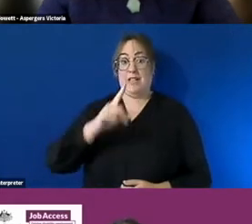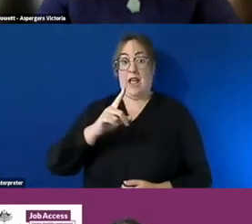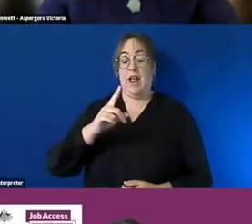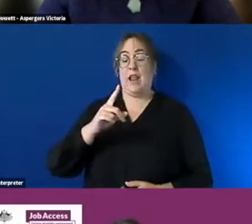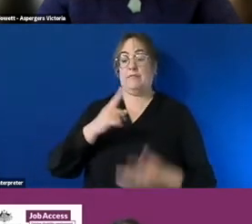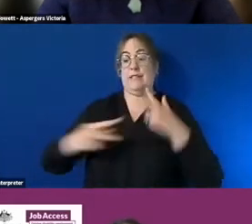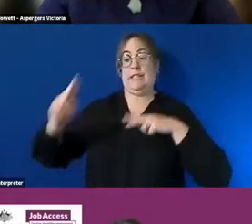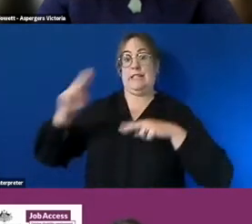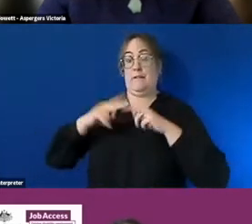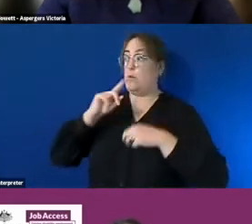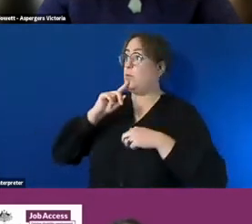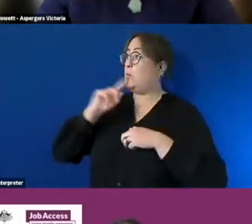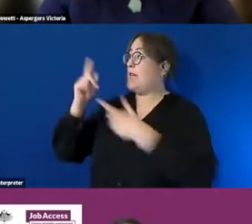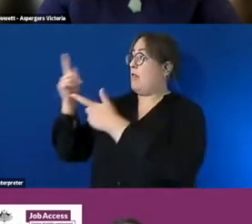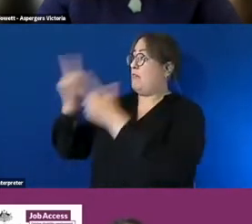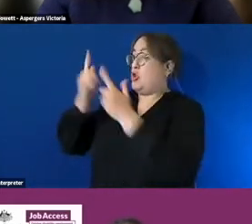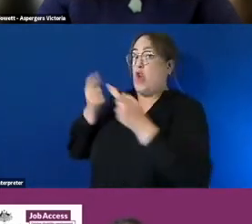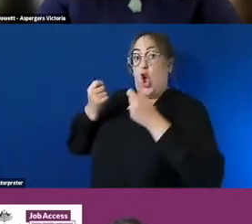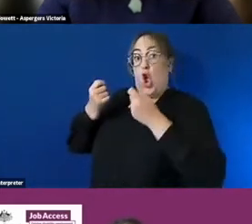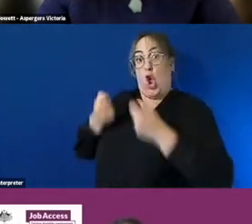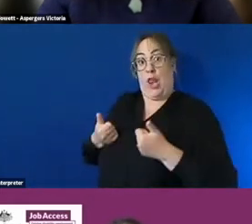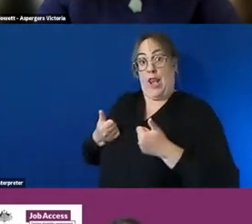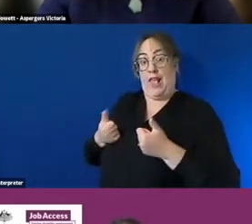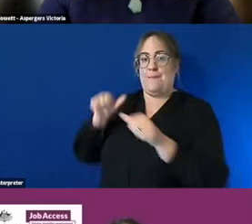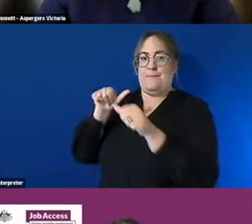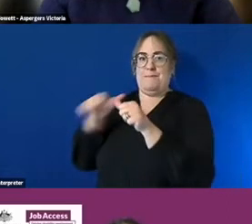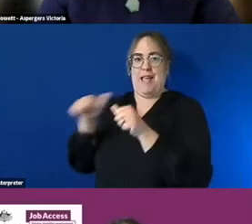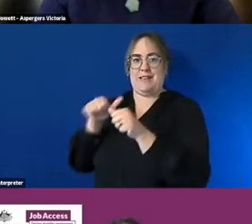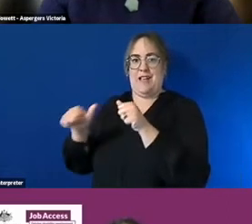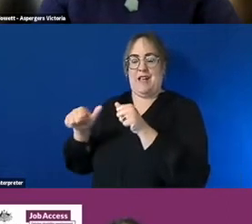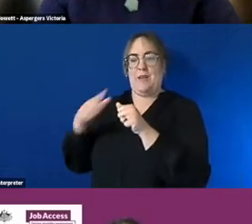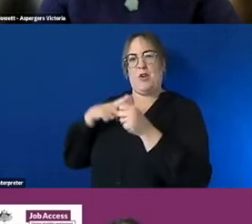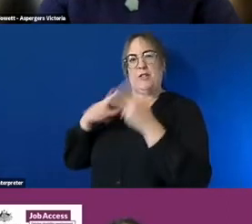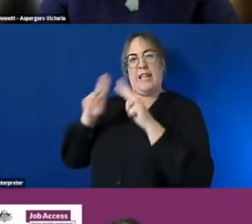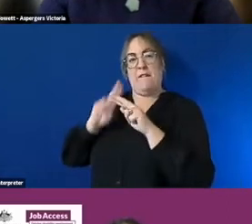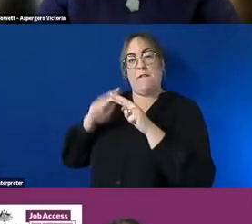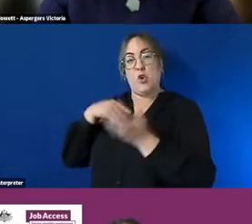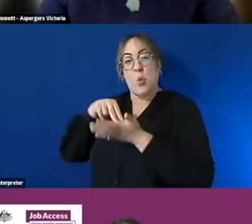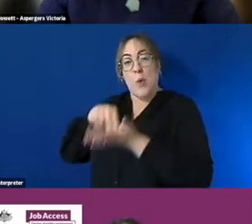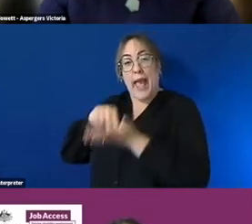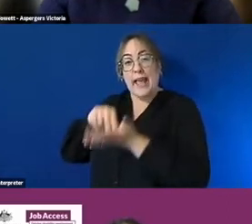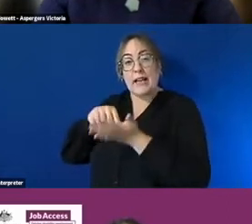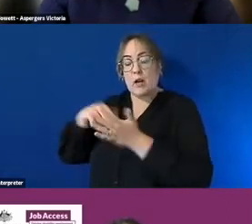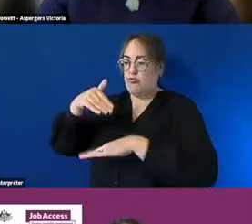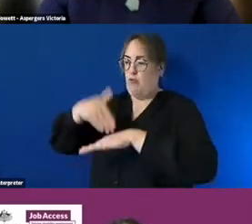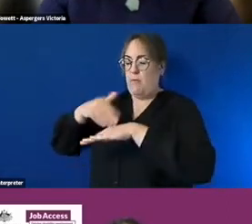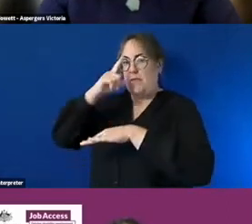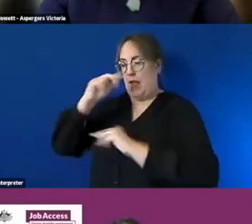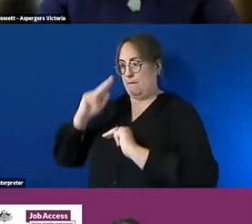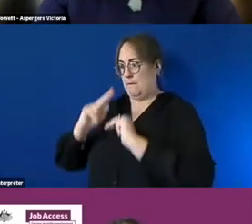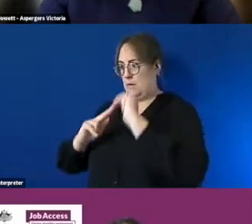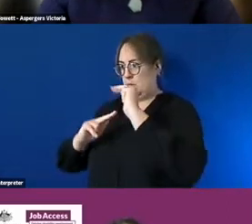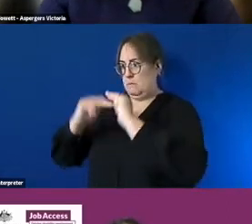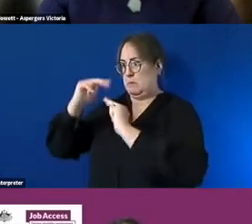these can be requested the better because often the issue will build um and uh the